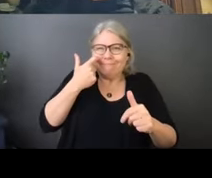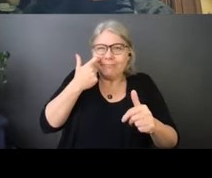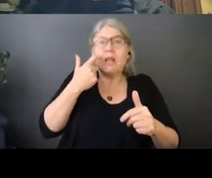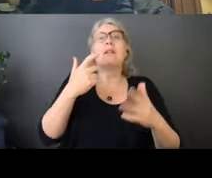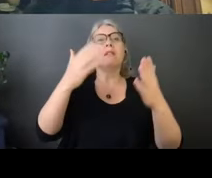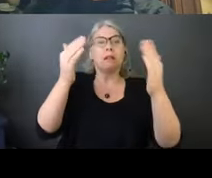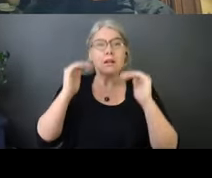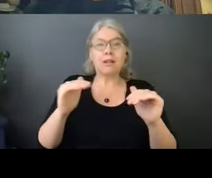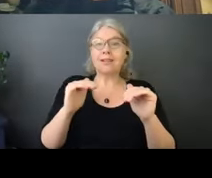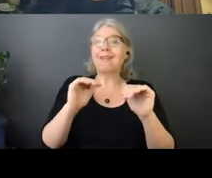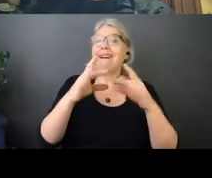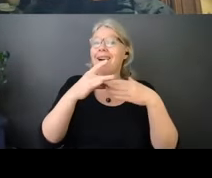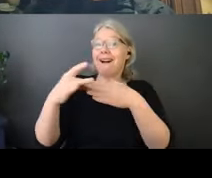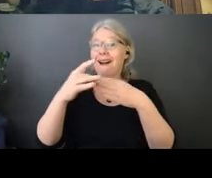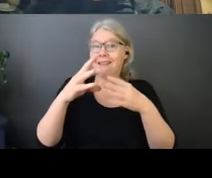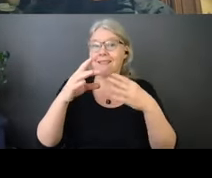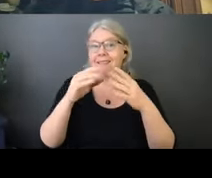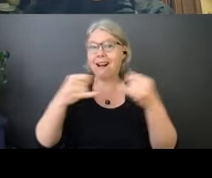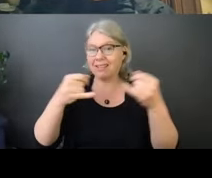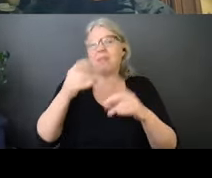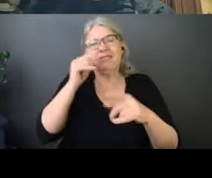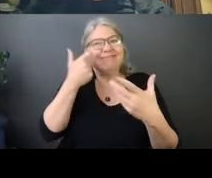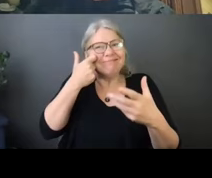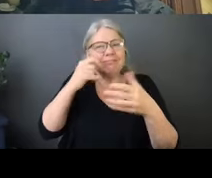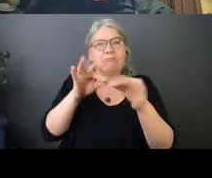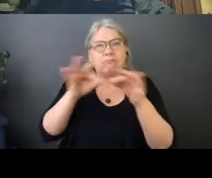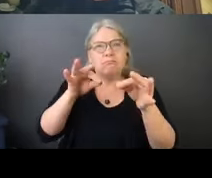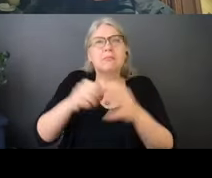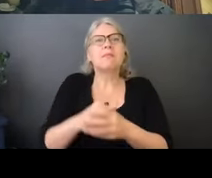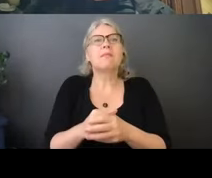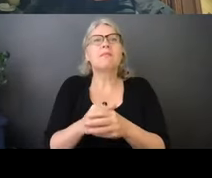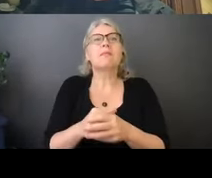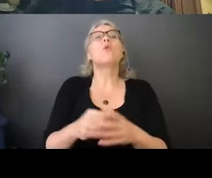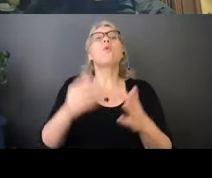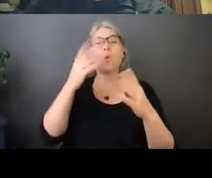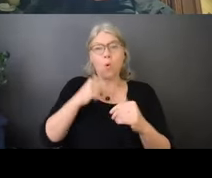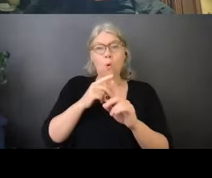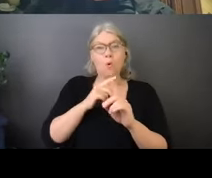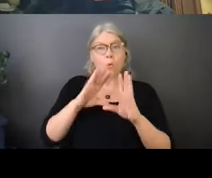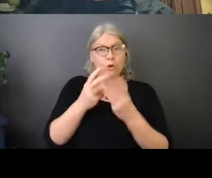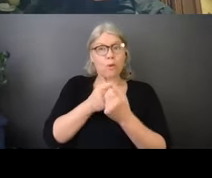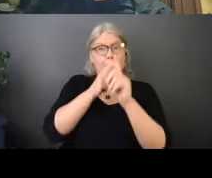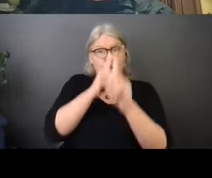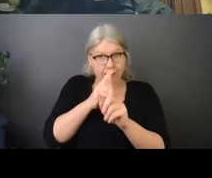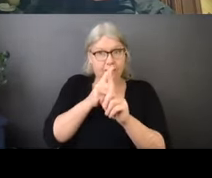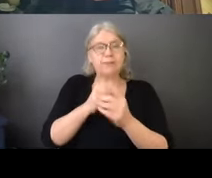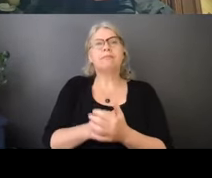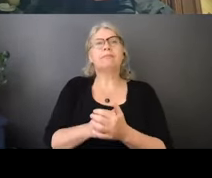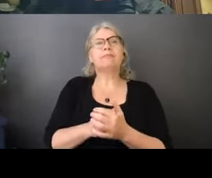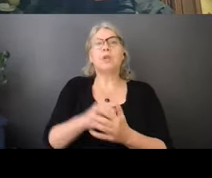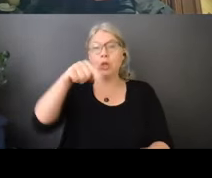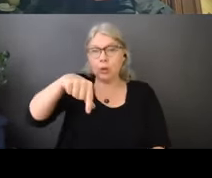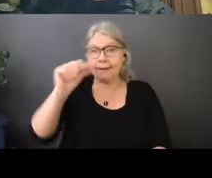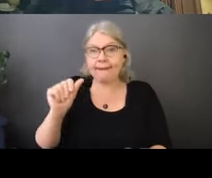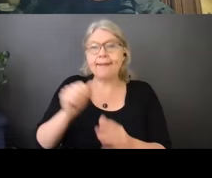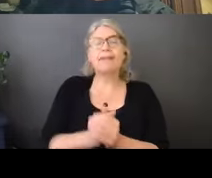just did the workshop guidelines. We will go through the workshop objectives, have questions and answers and